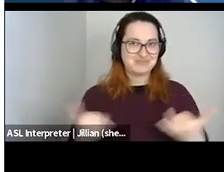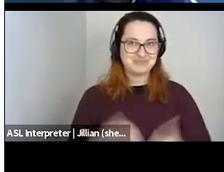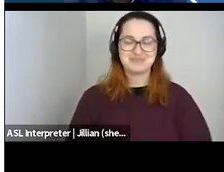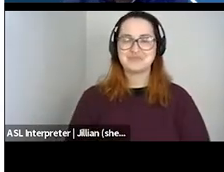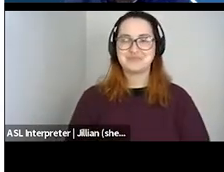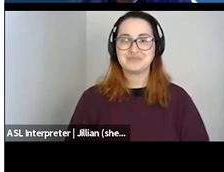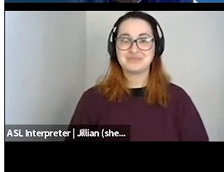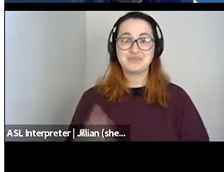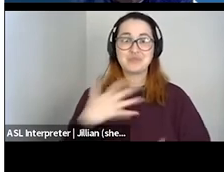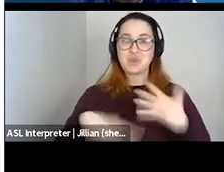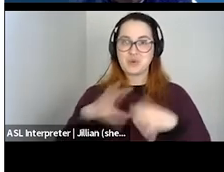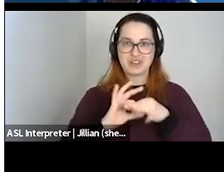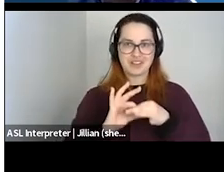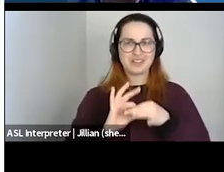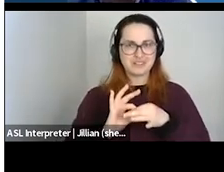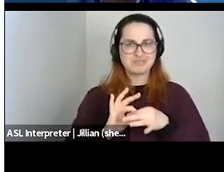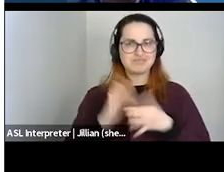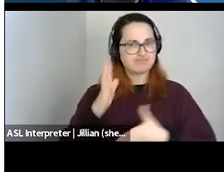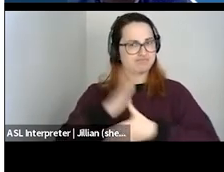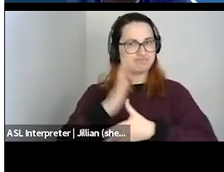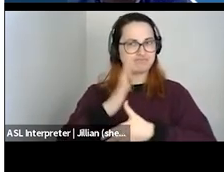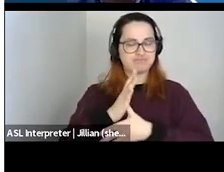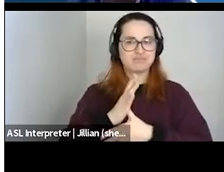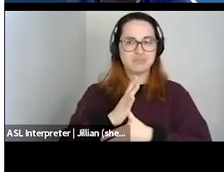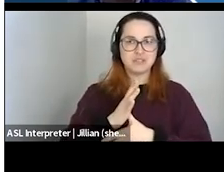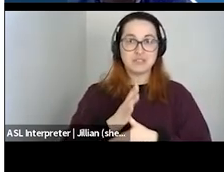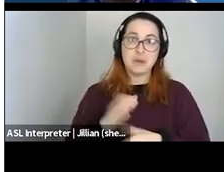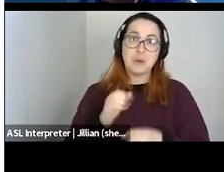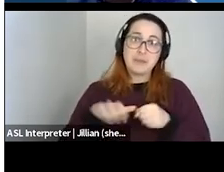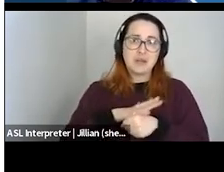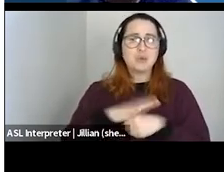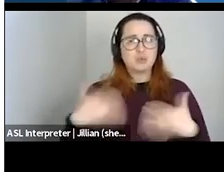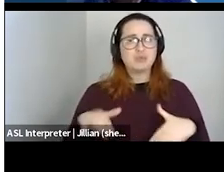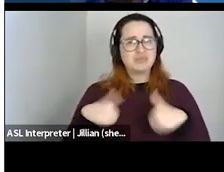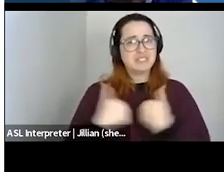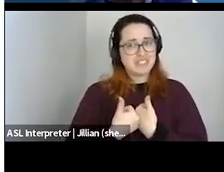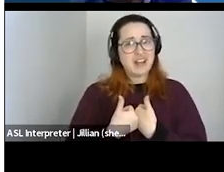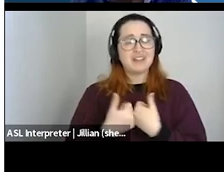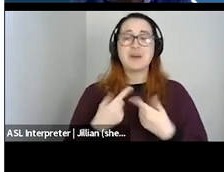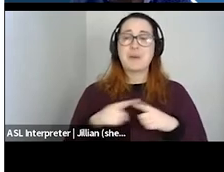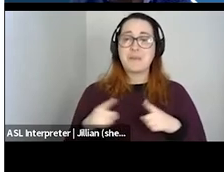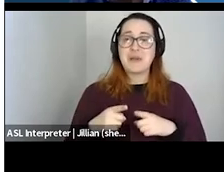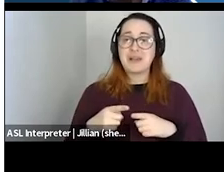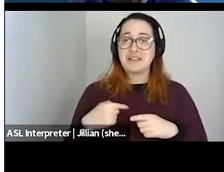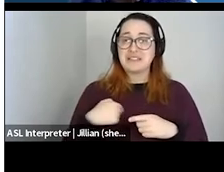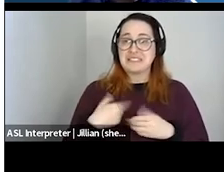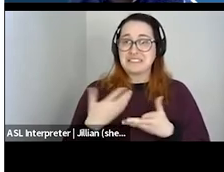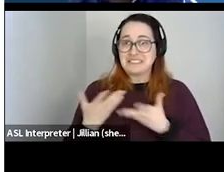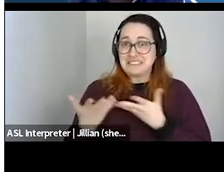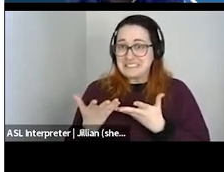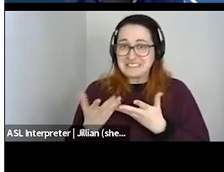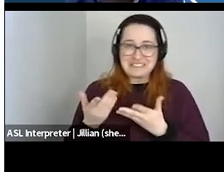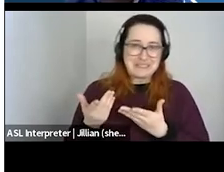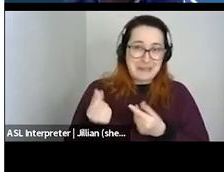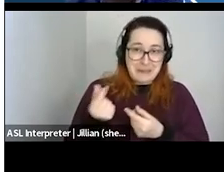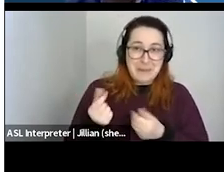is a key theme for all our leadership programming, and that's been challenged during the pandemic. But based on my limited interaction with our participants, I feel